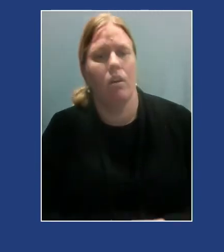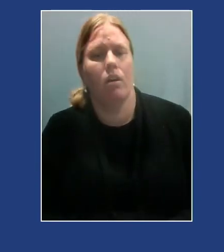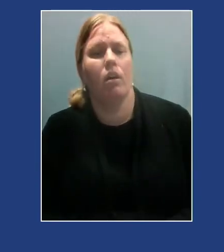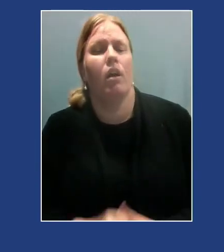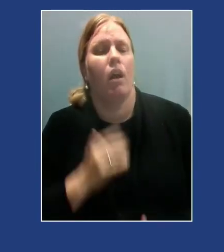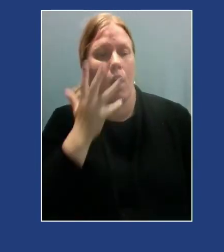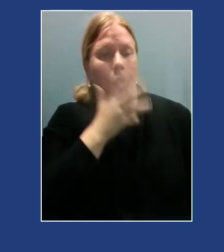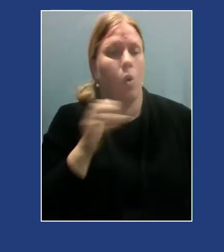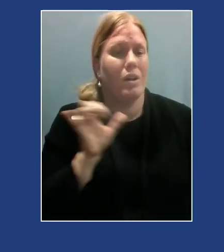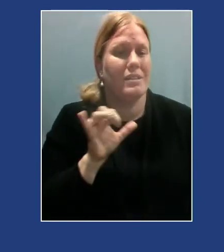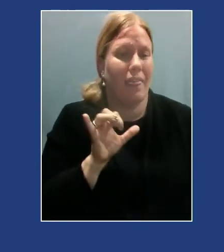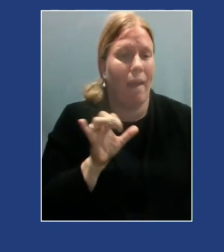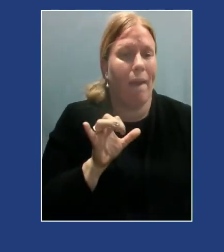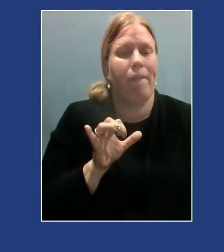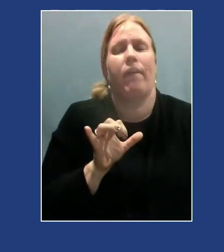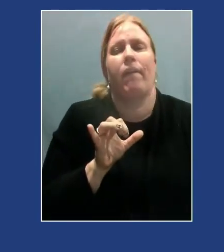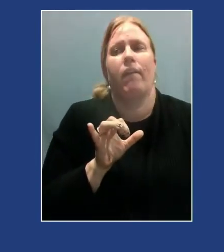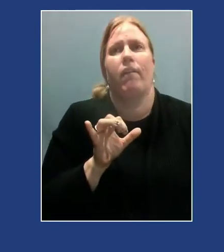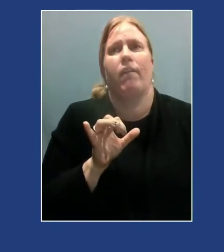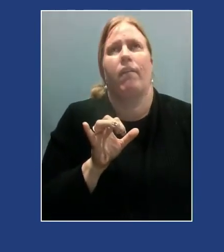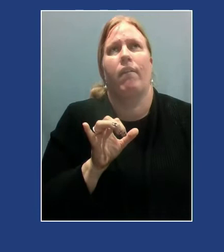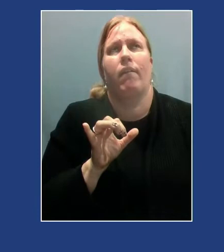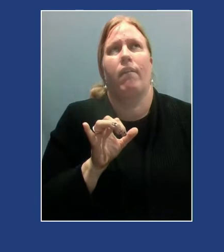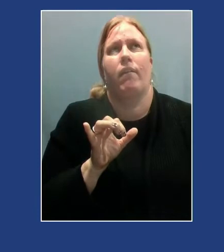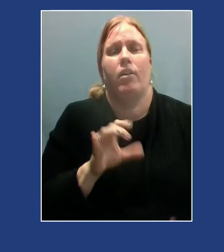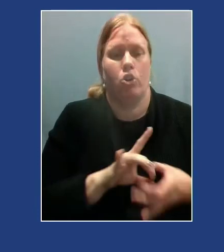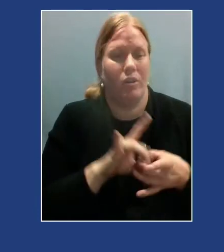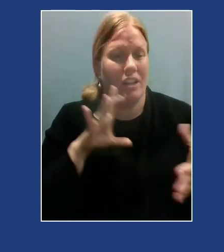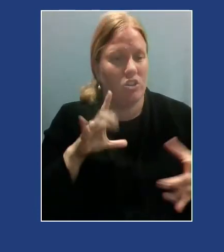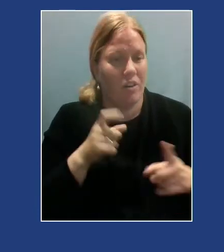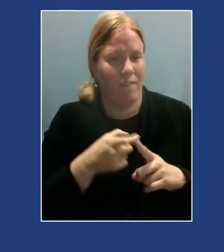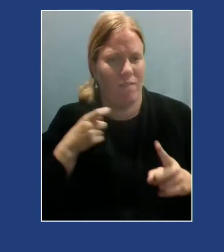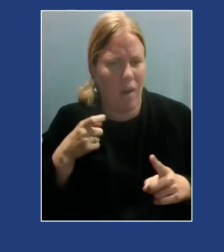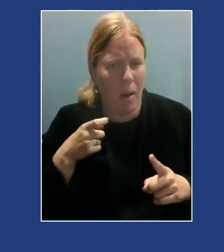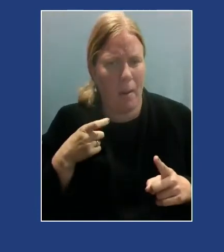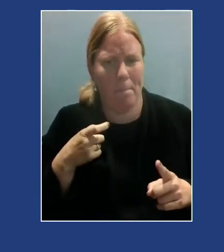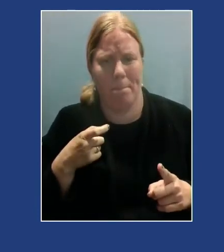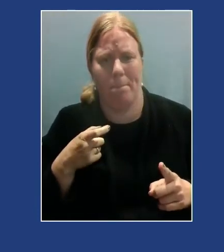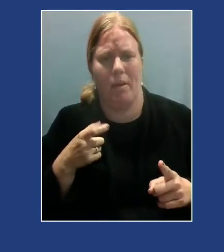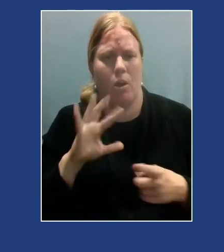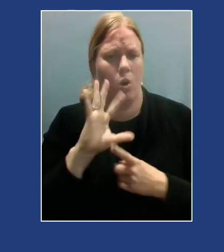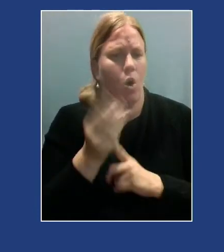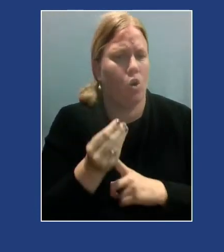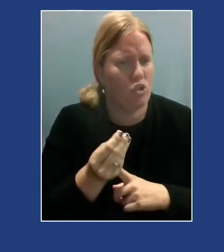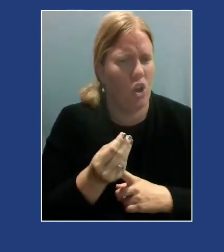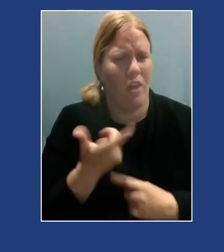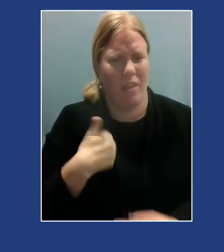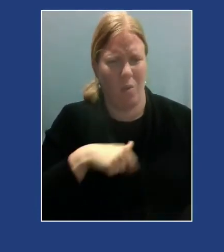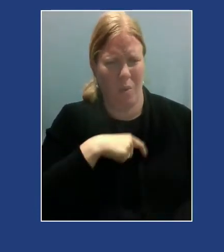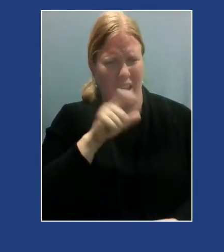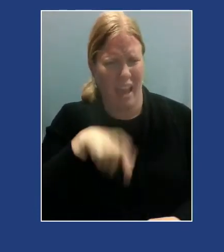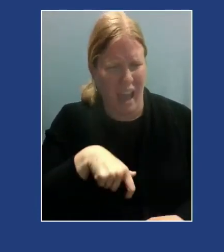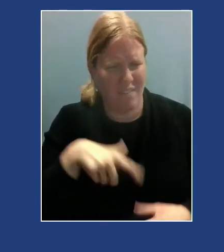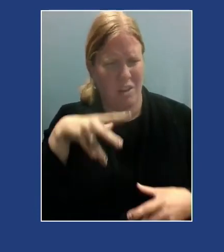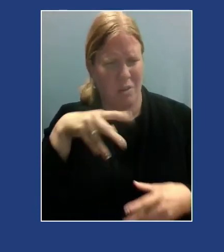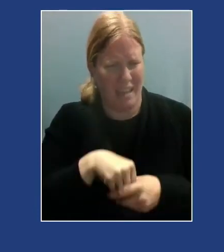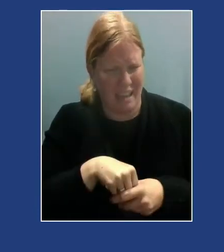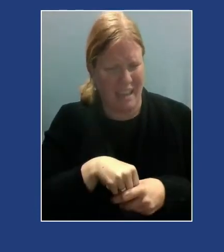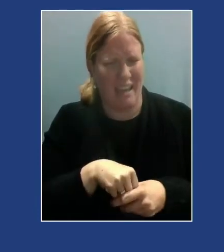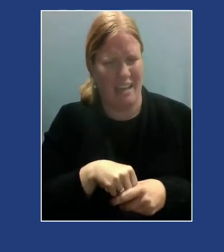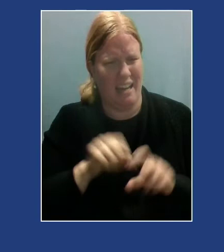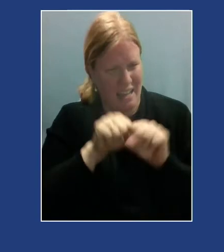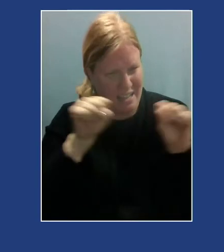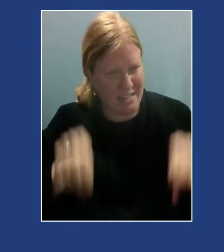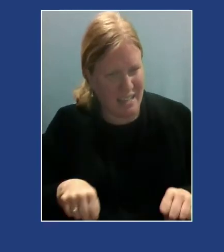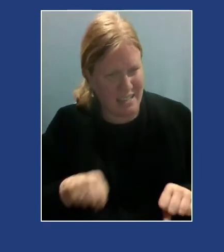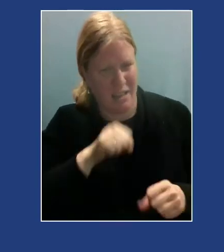look like to disconnect from grind culture and this idea that we have to be in a cog and a wheel in a system that's